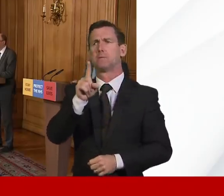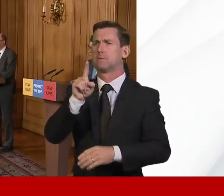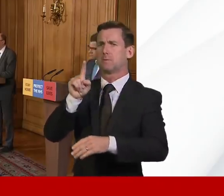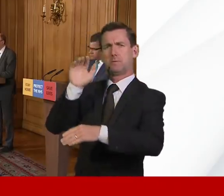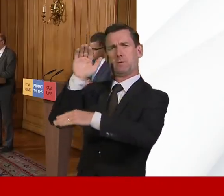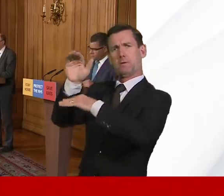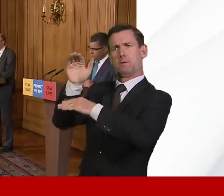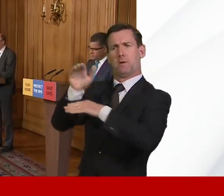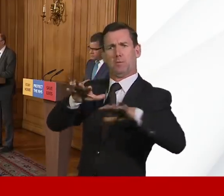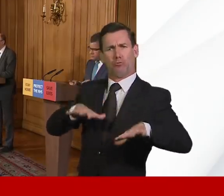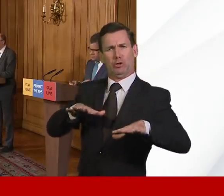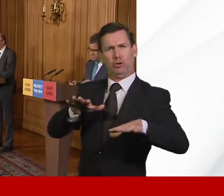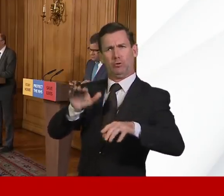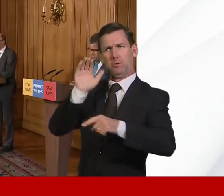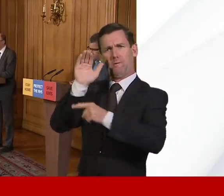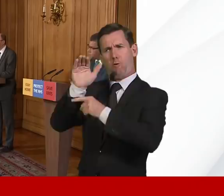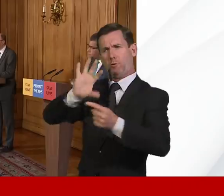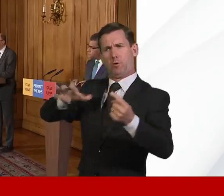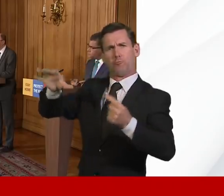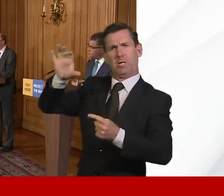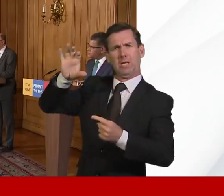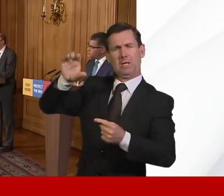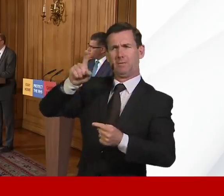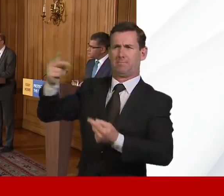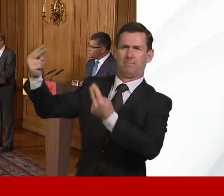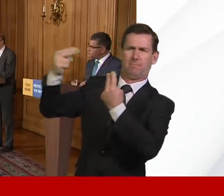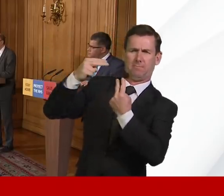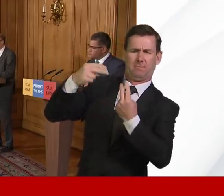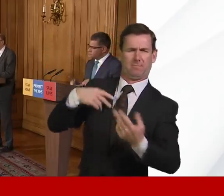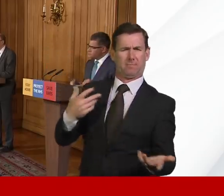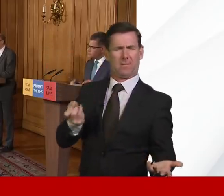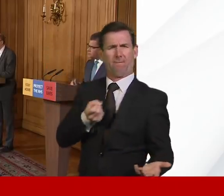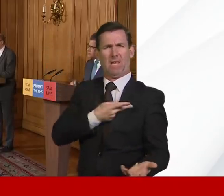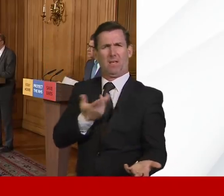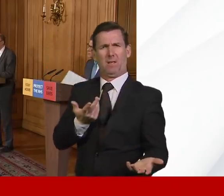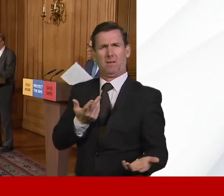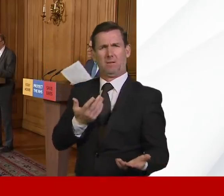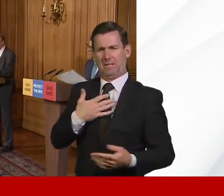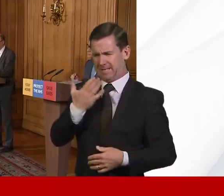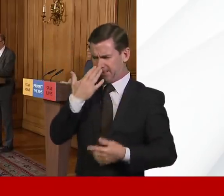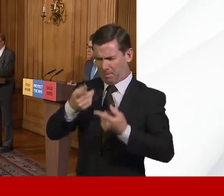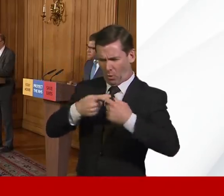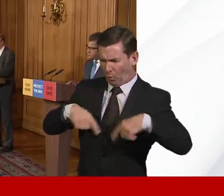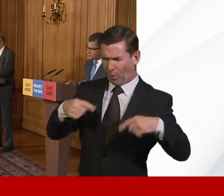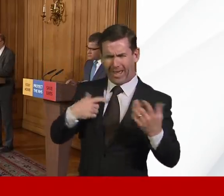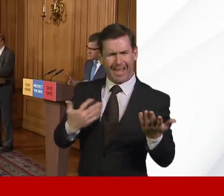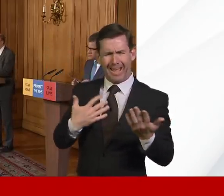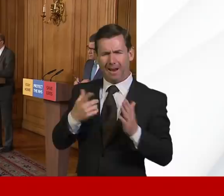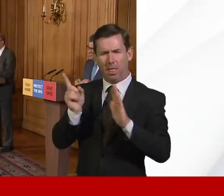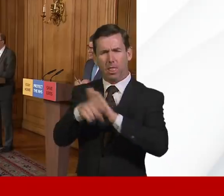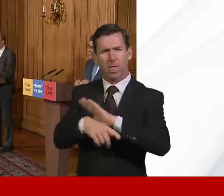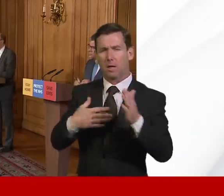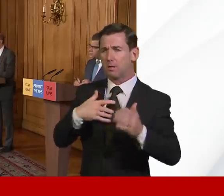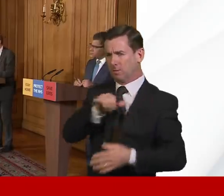concerned, that looks a bit, that may ring hollow, as it looks that we're lagging behind other countries and getting our citizens back.